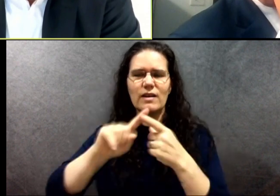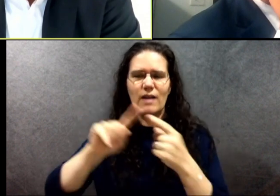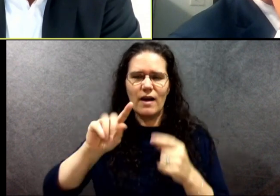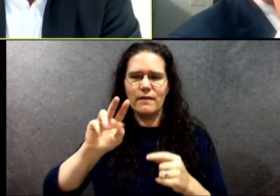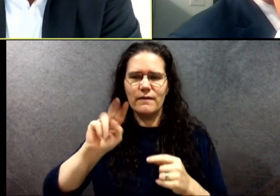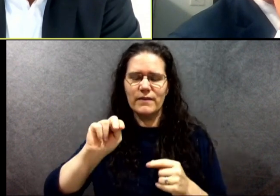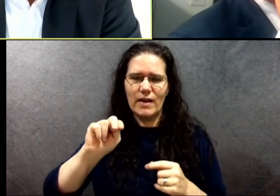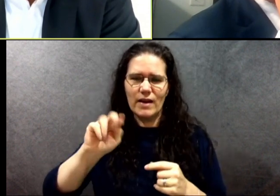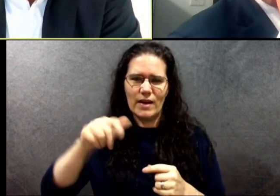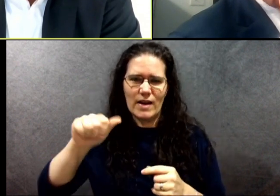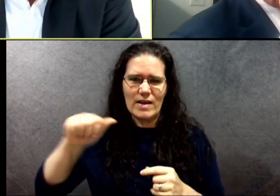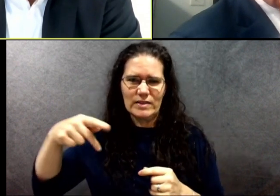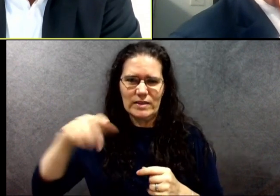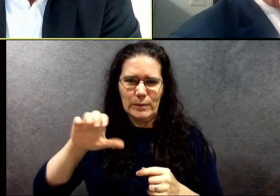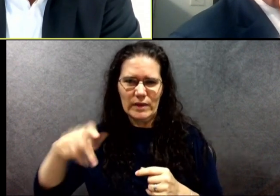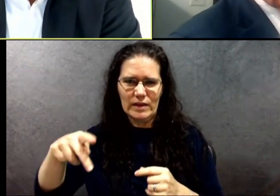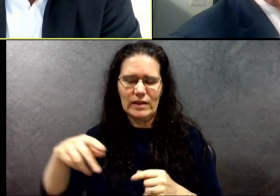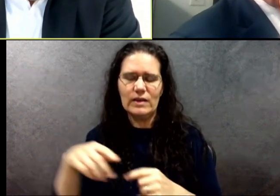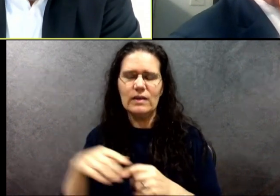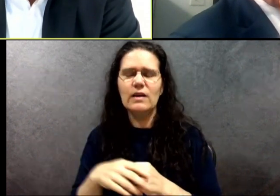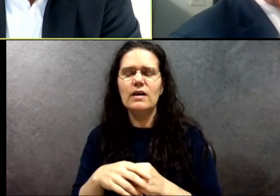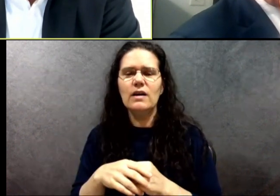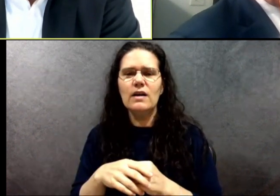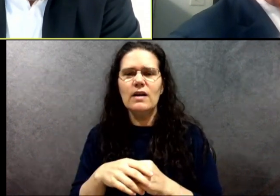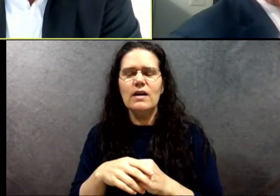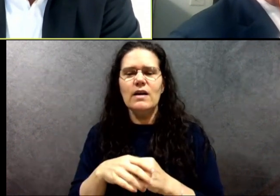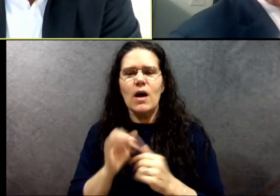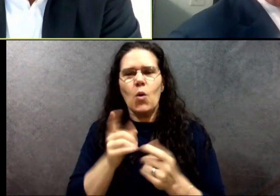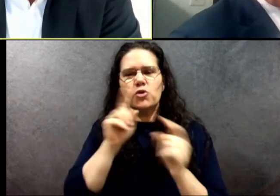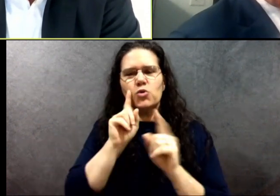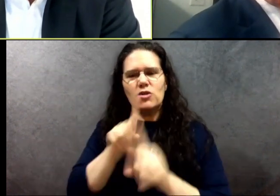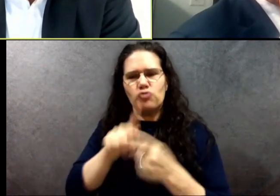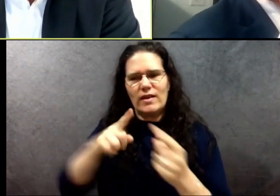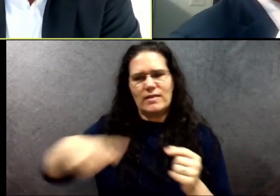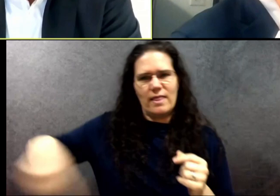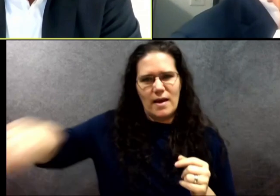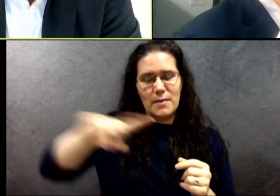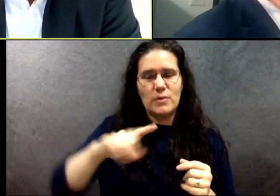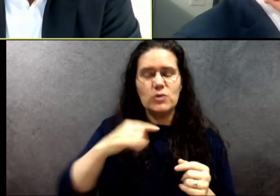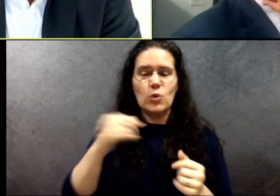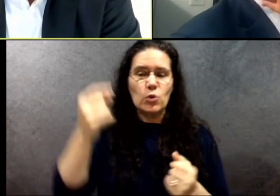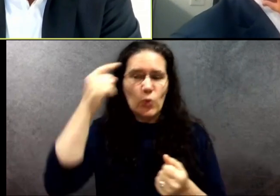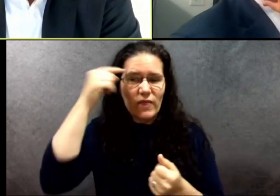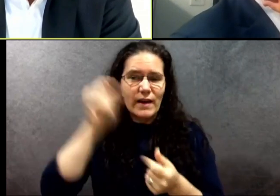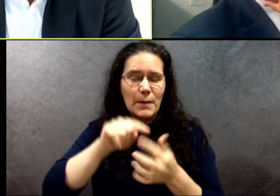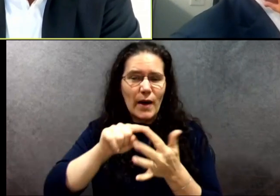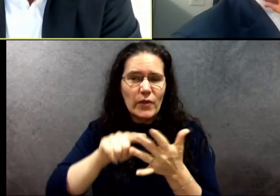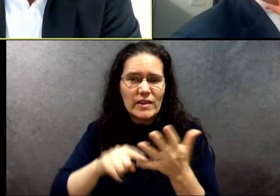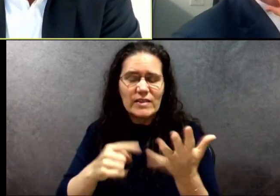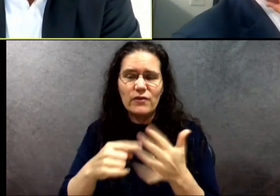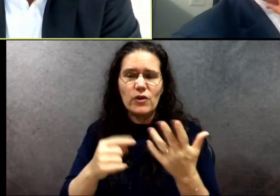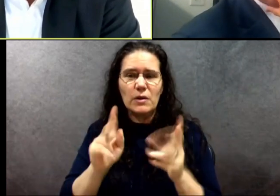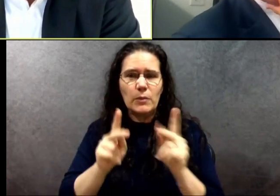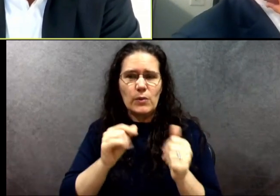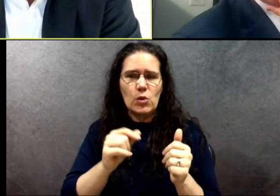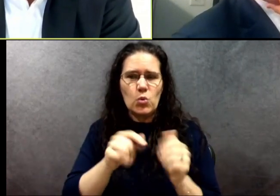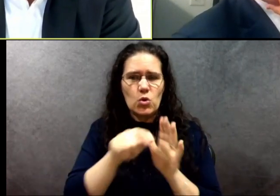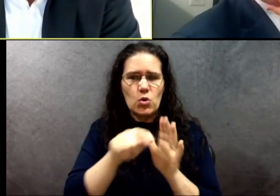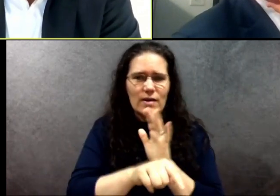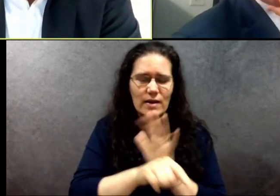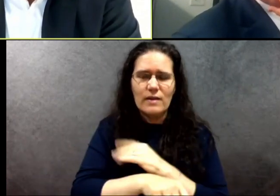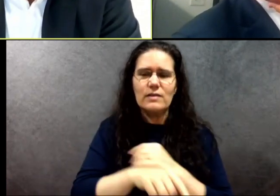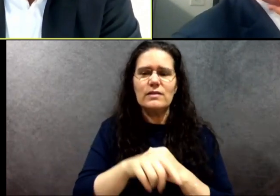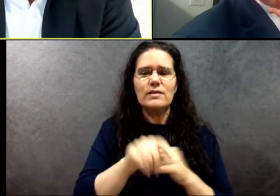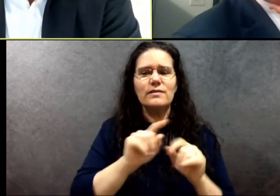the Derek Chauvin in the George Floyd case in Minneapolis or officer Daniel Pentaleo in the New York case of Eric